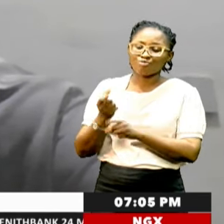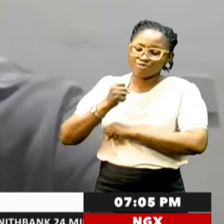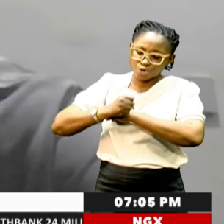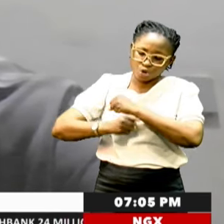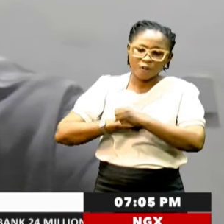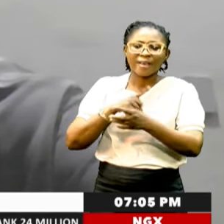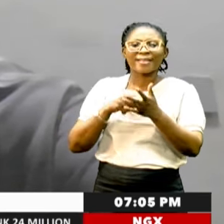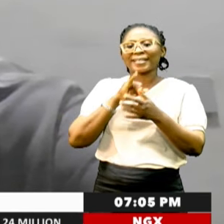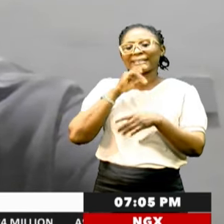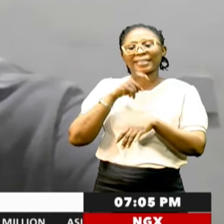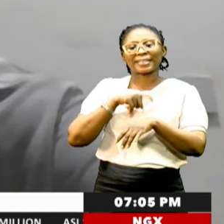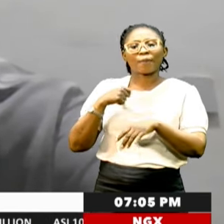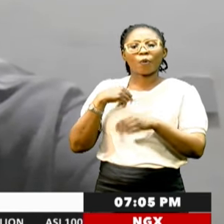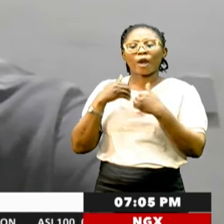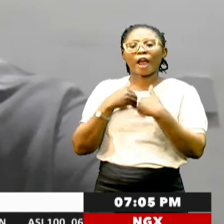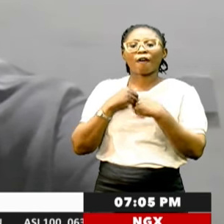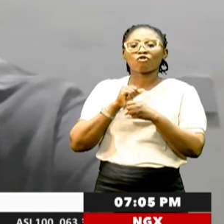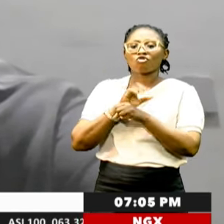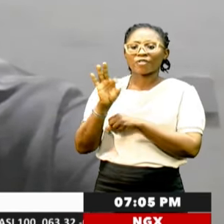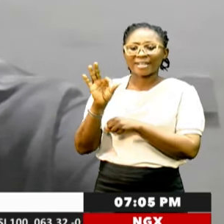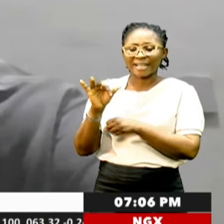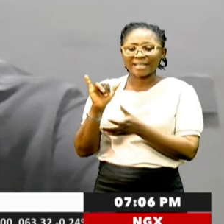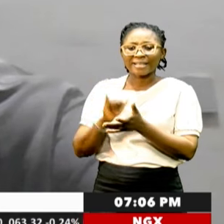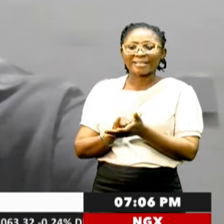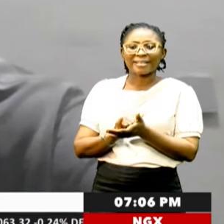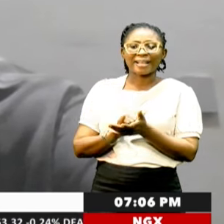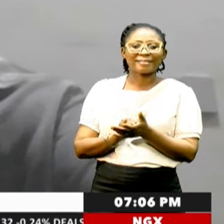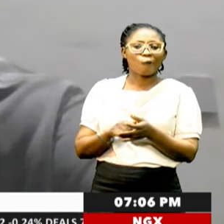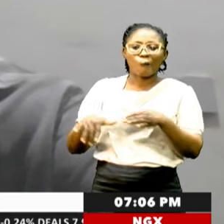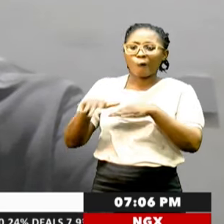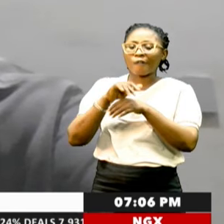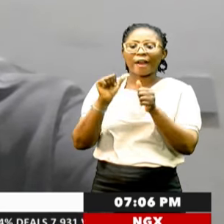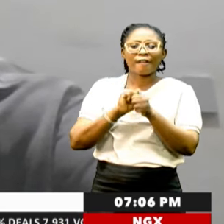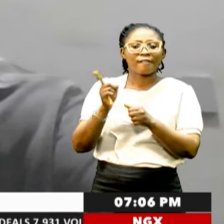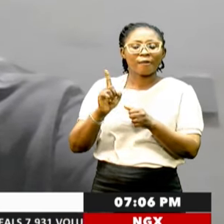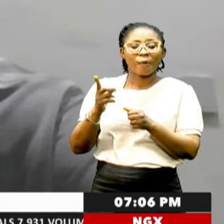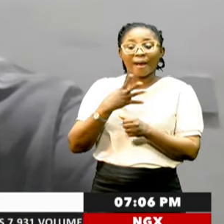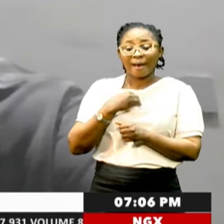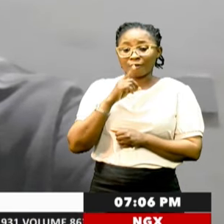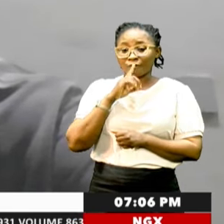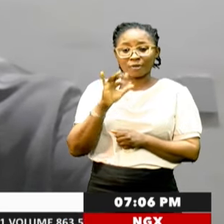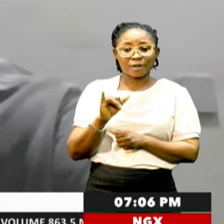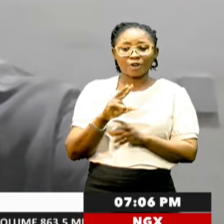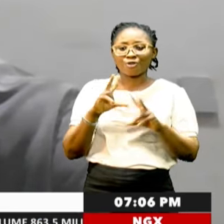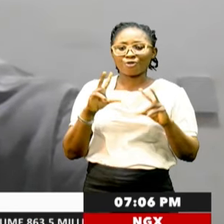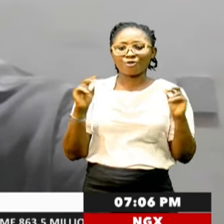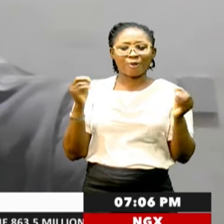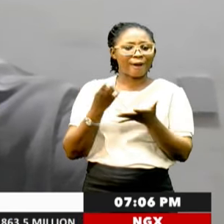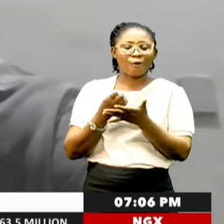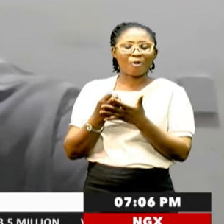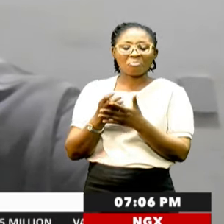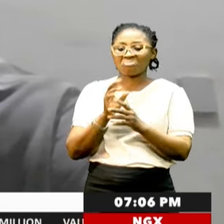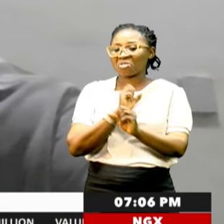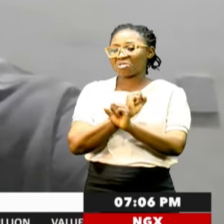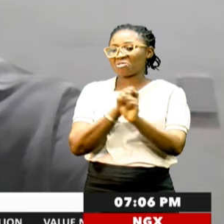where we had COVID, which was on a chartered territory. And, of course, no economy was spared